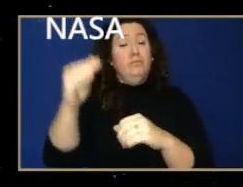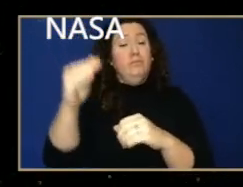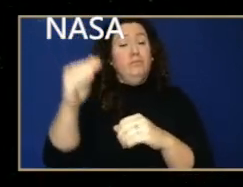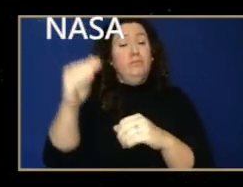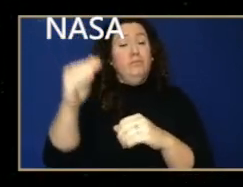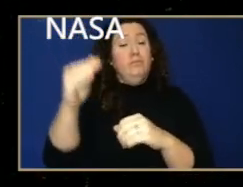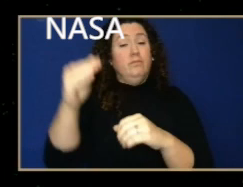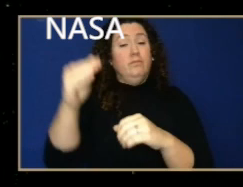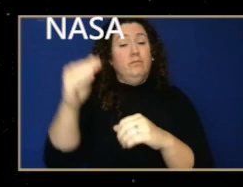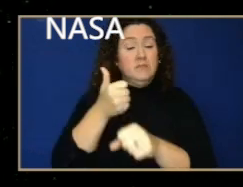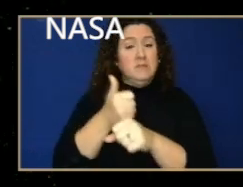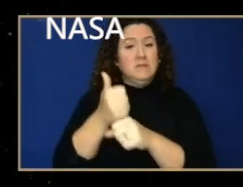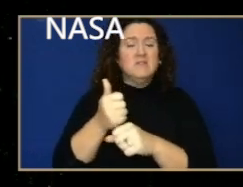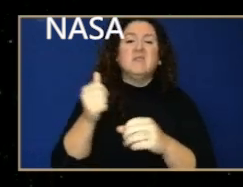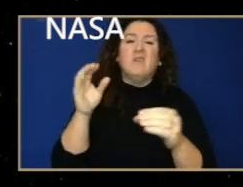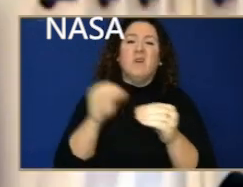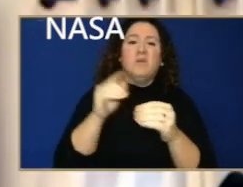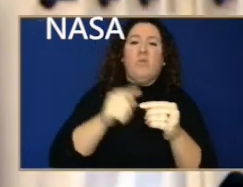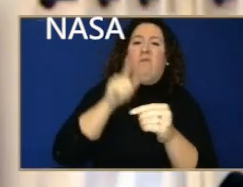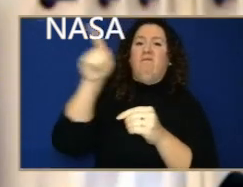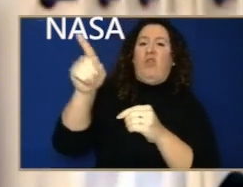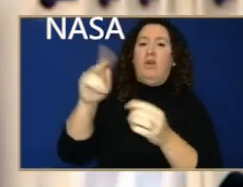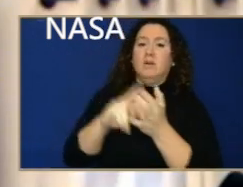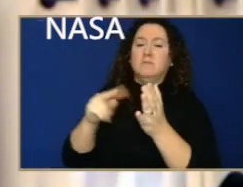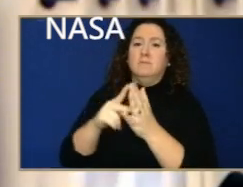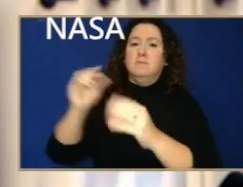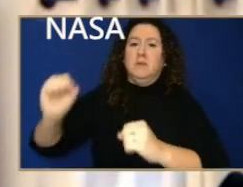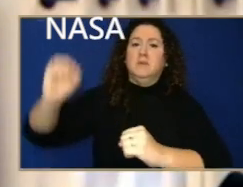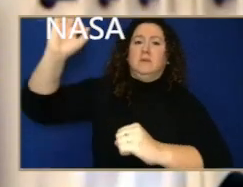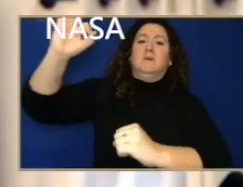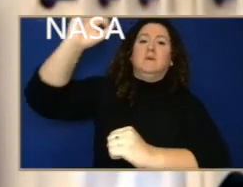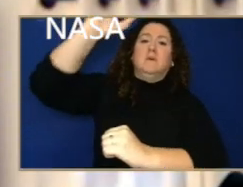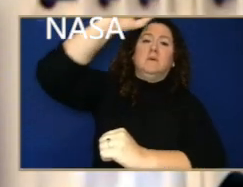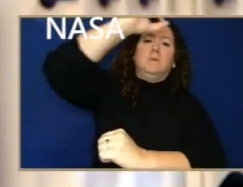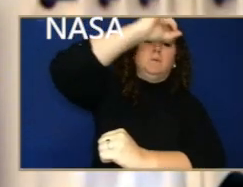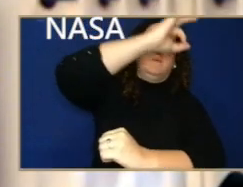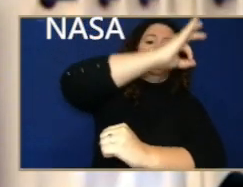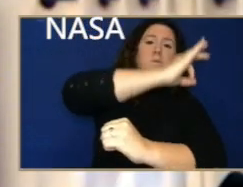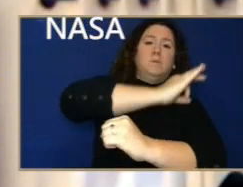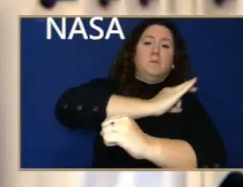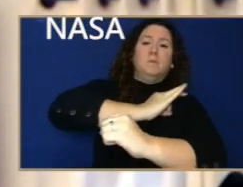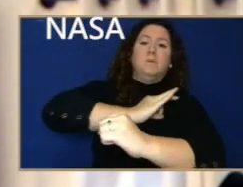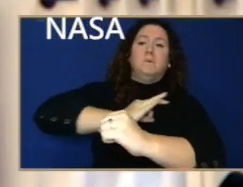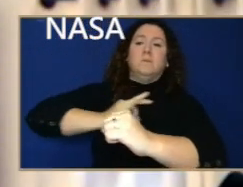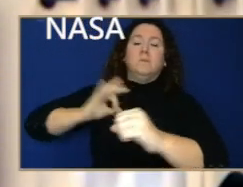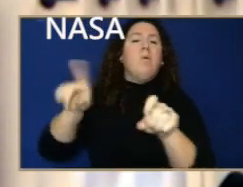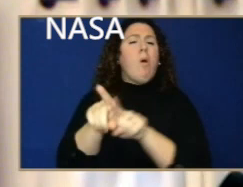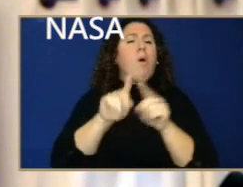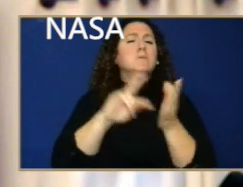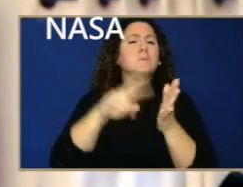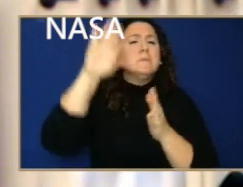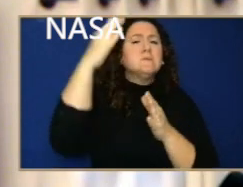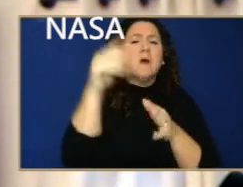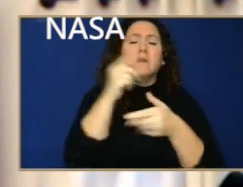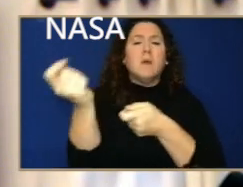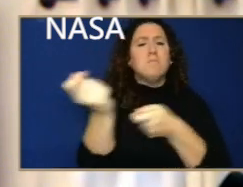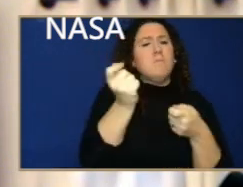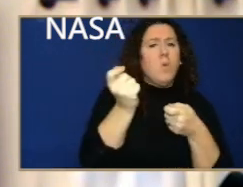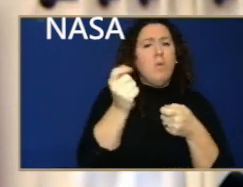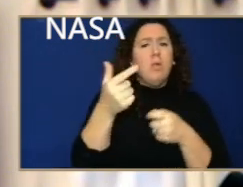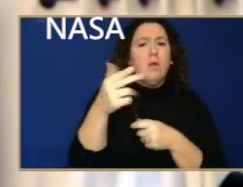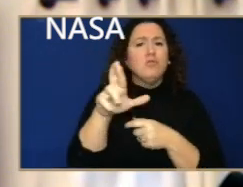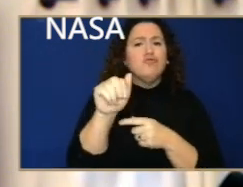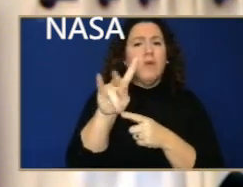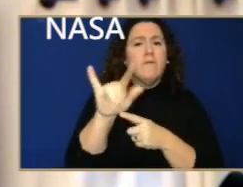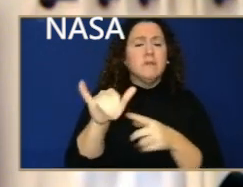further to go, and it's moving slower because it's tugged around less strongly by the force of the Sun's gravity. And so Saturn is quite a bit slower. Saturn